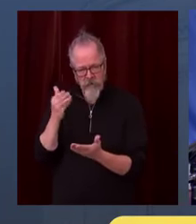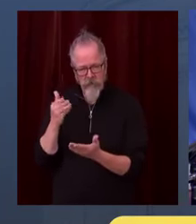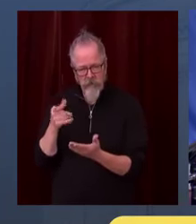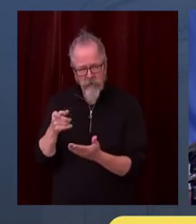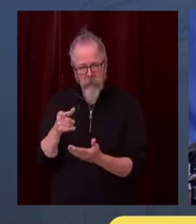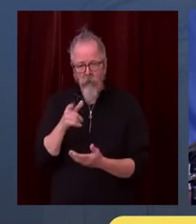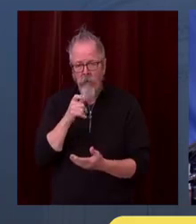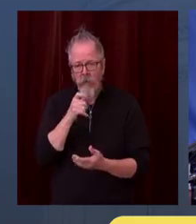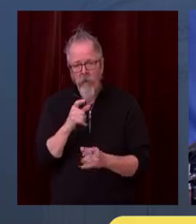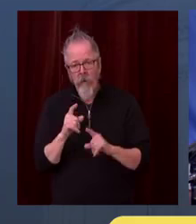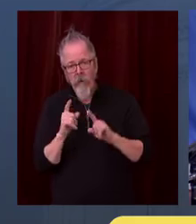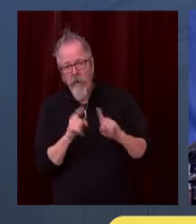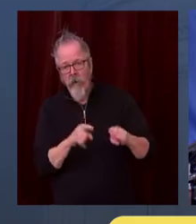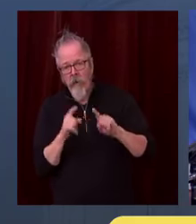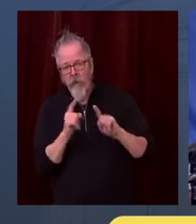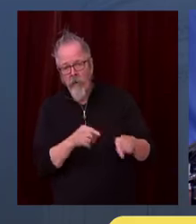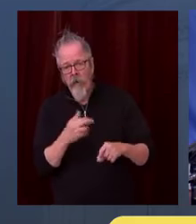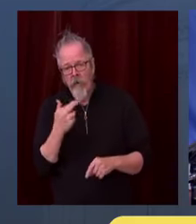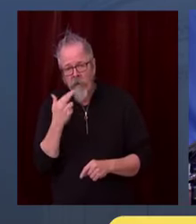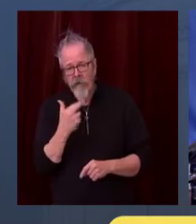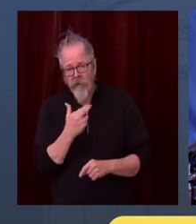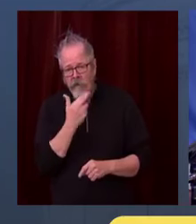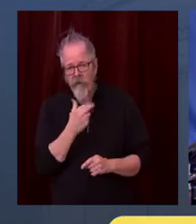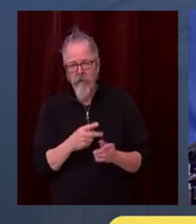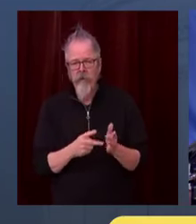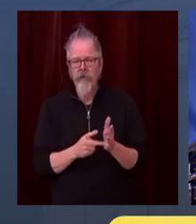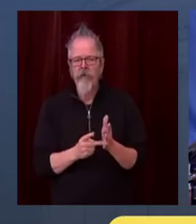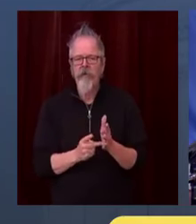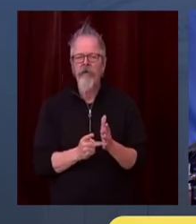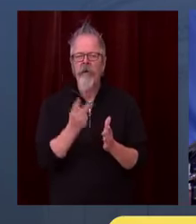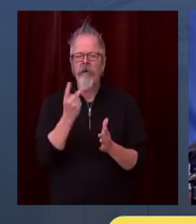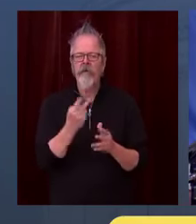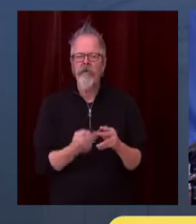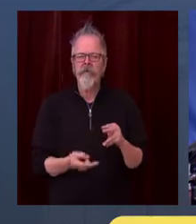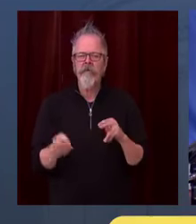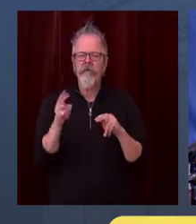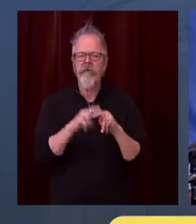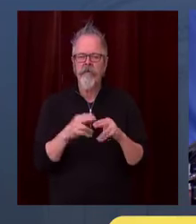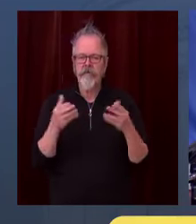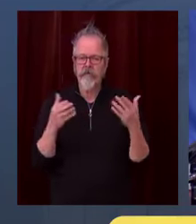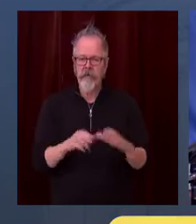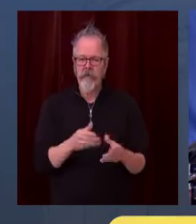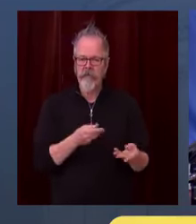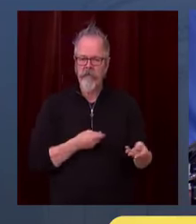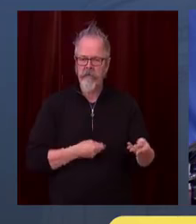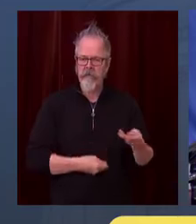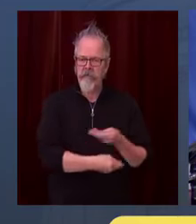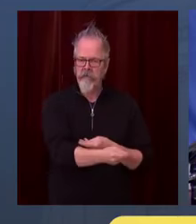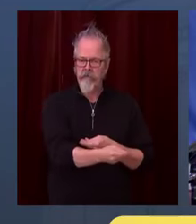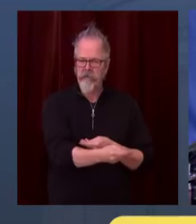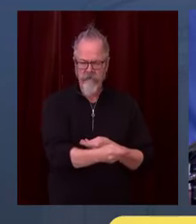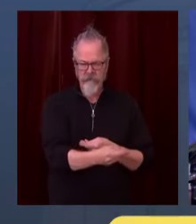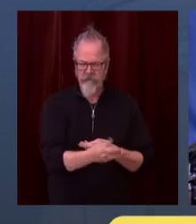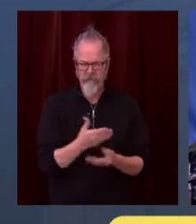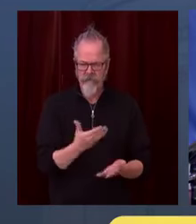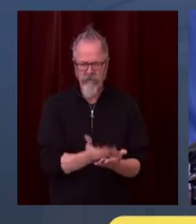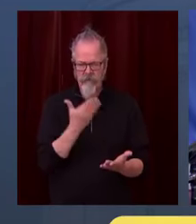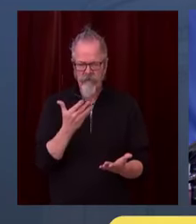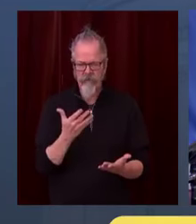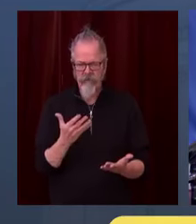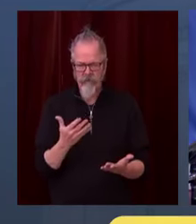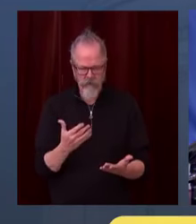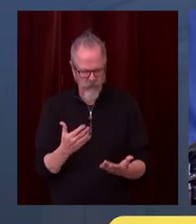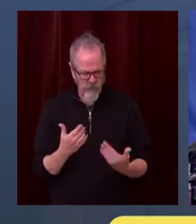than those who do not. They've been able to track that through some of the Google information looking at cell phone data.